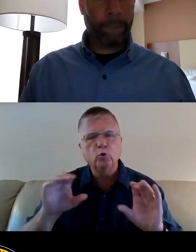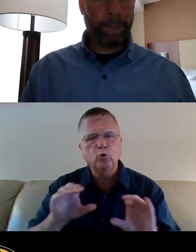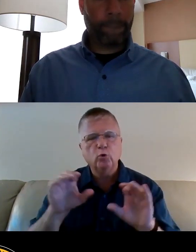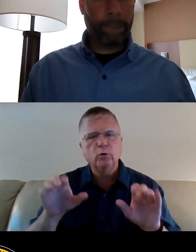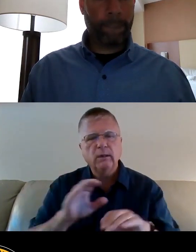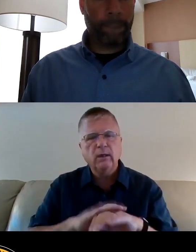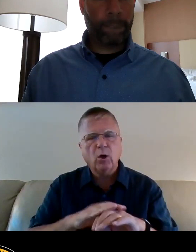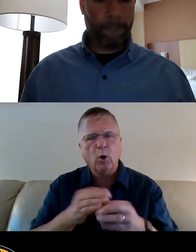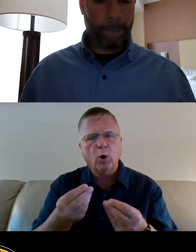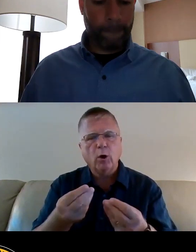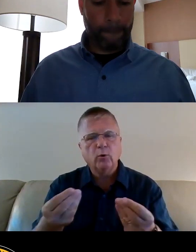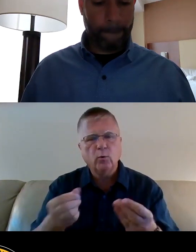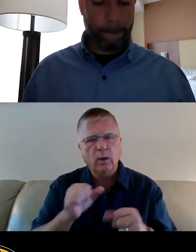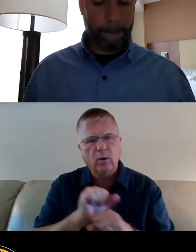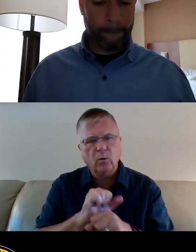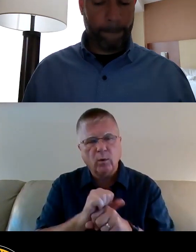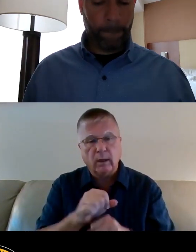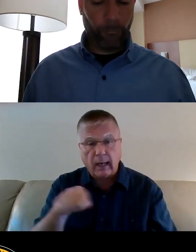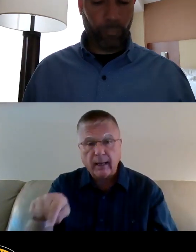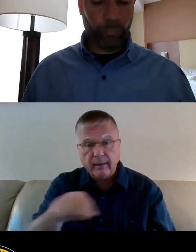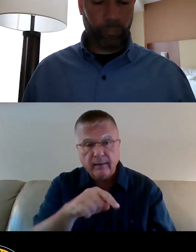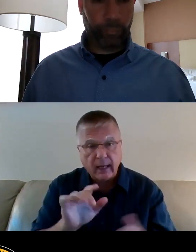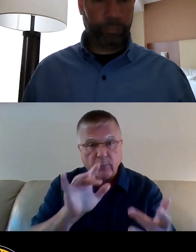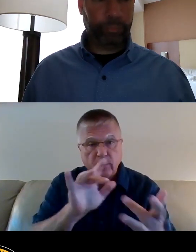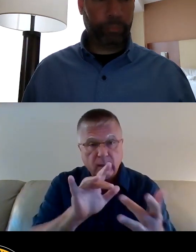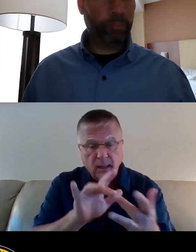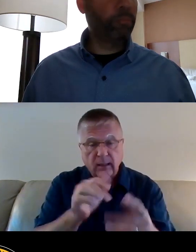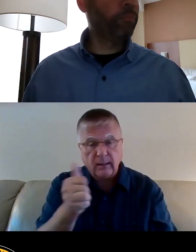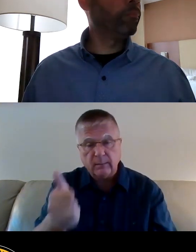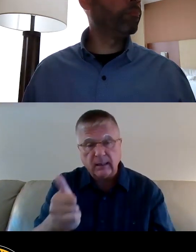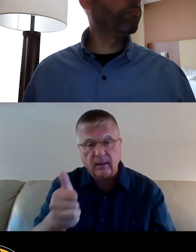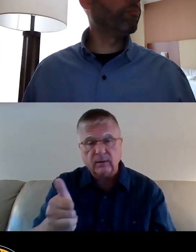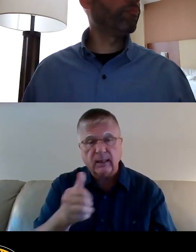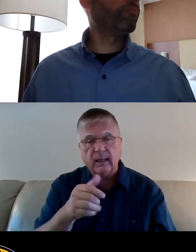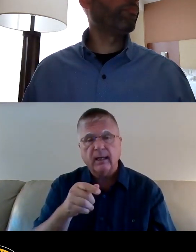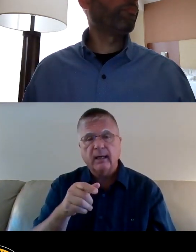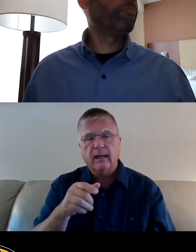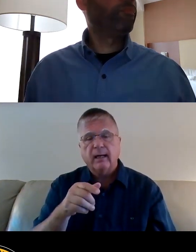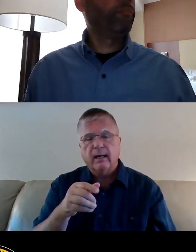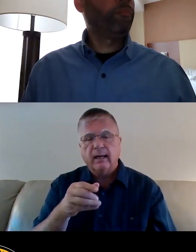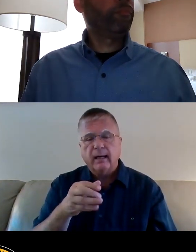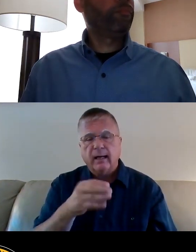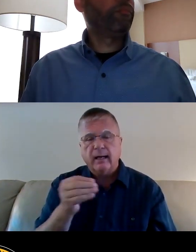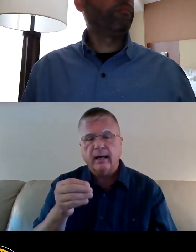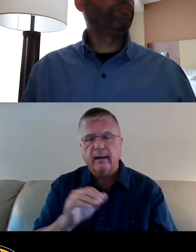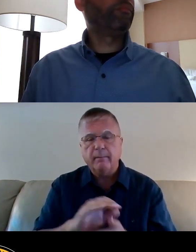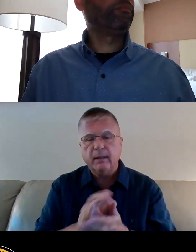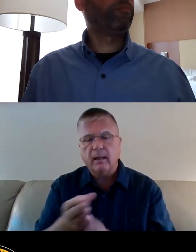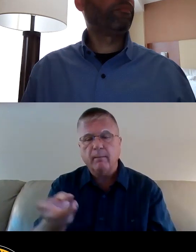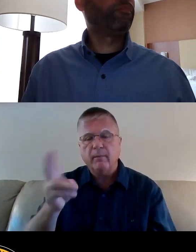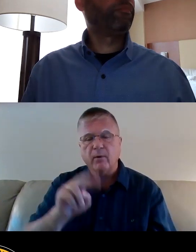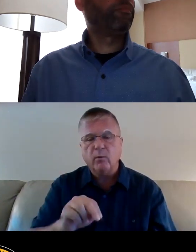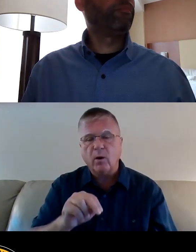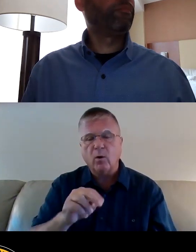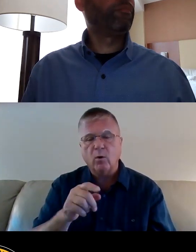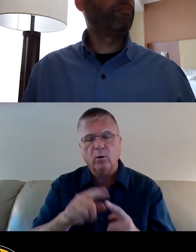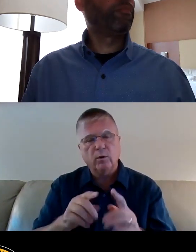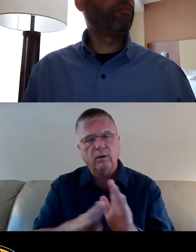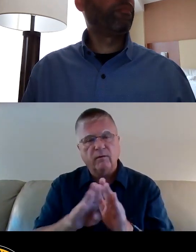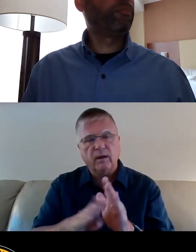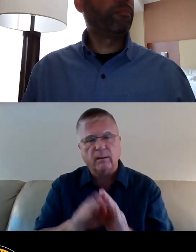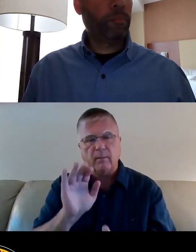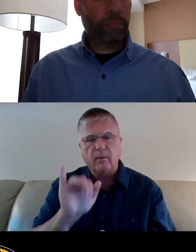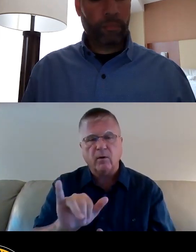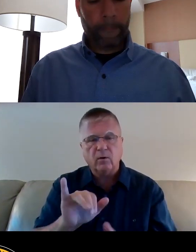work, that they reach out and become their owners to develop those relationships. The